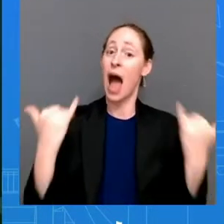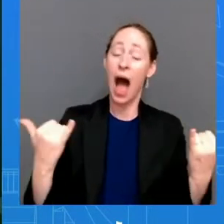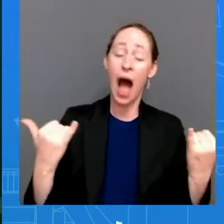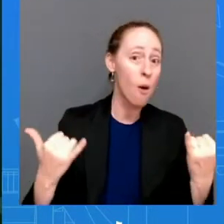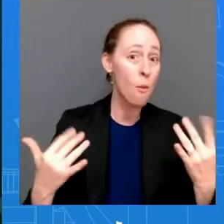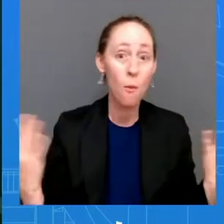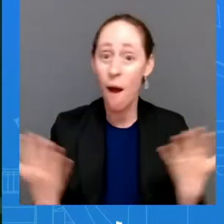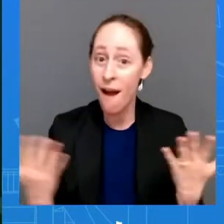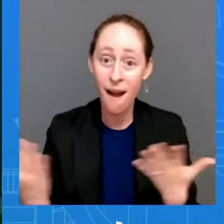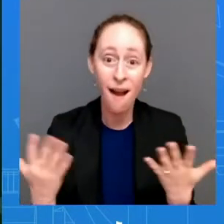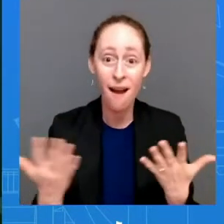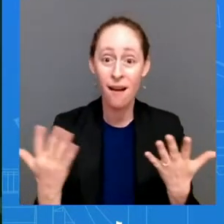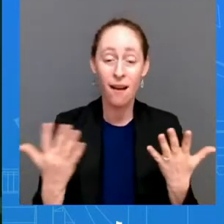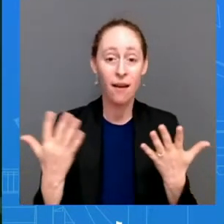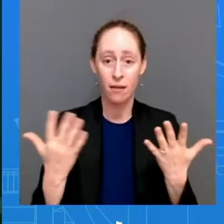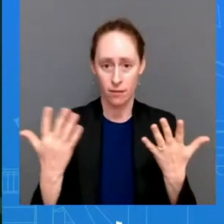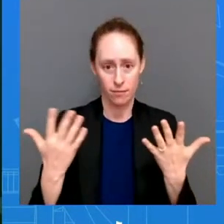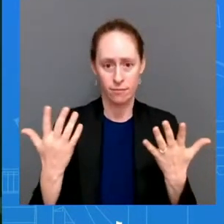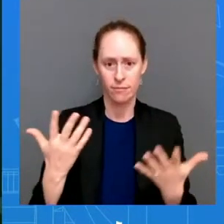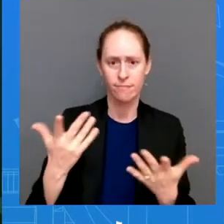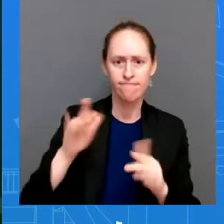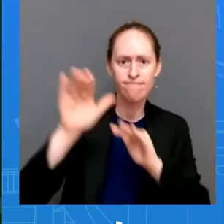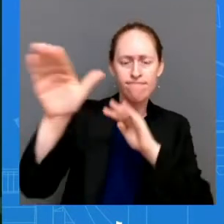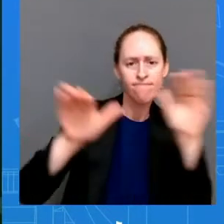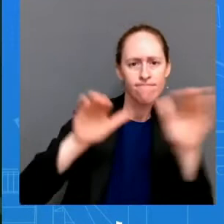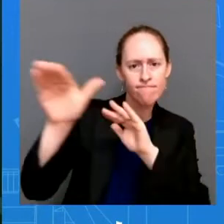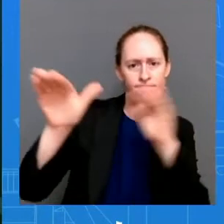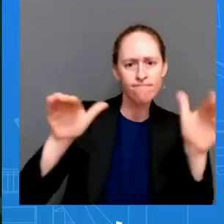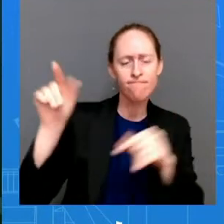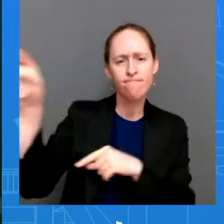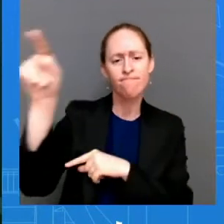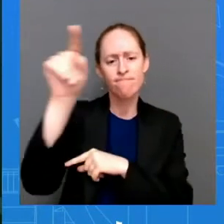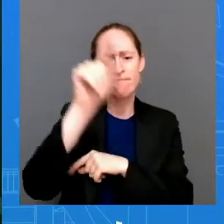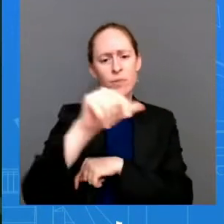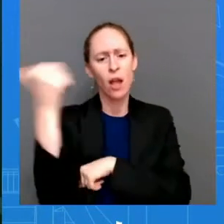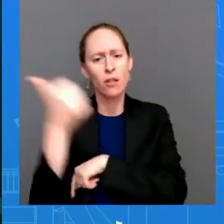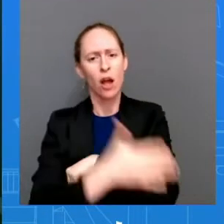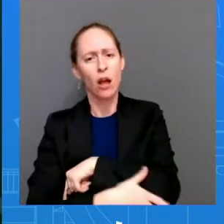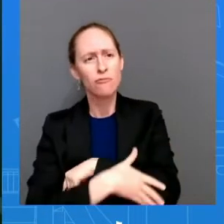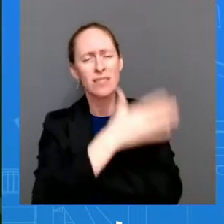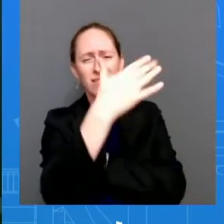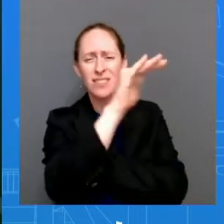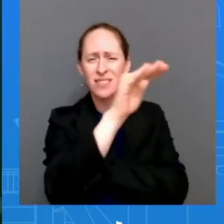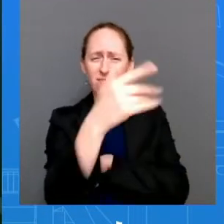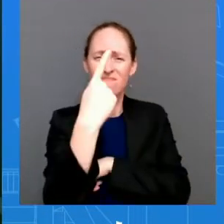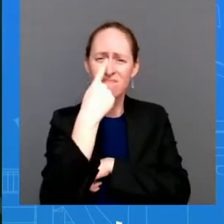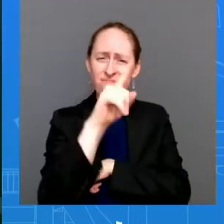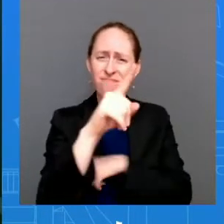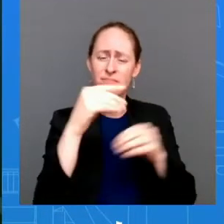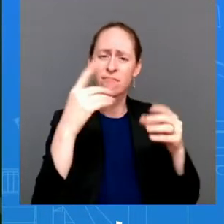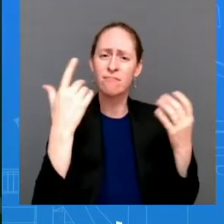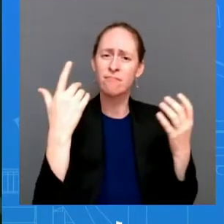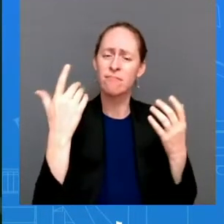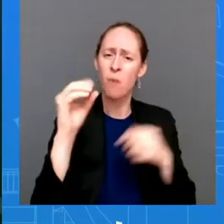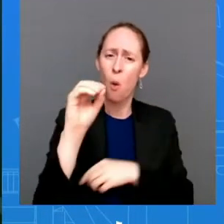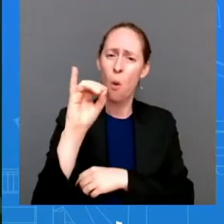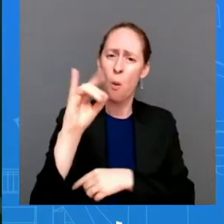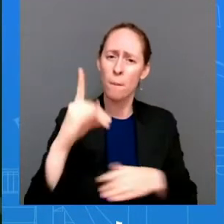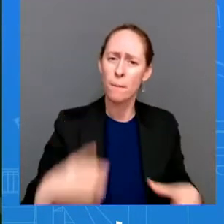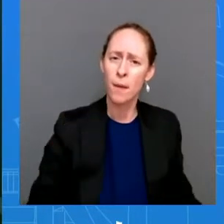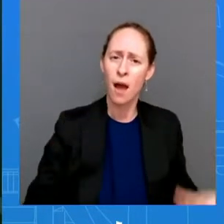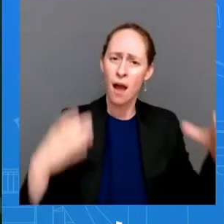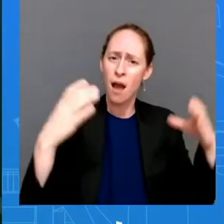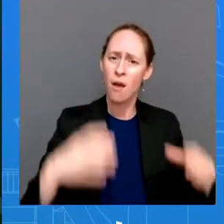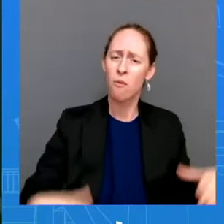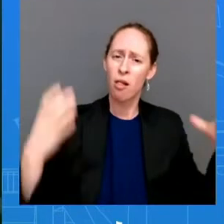unprecedented amount of oil more work remains but prices are going down and the president will continue to call on